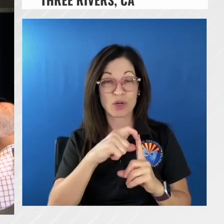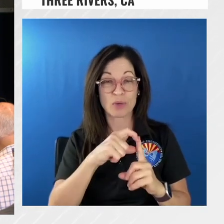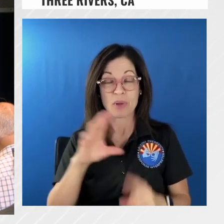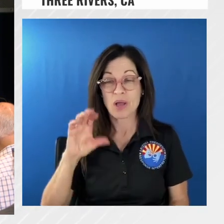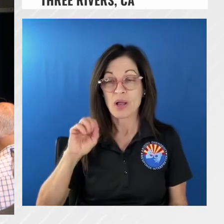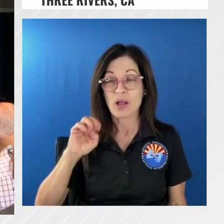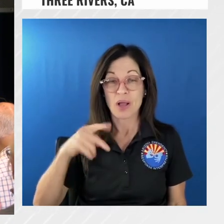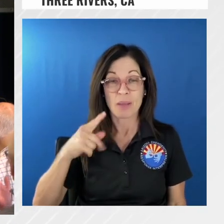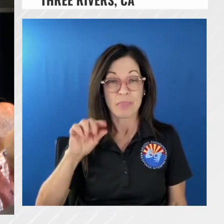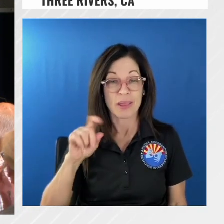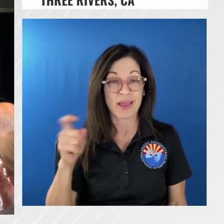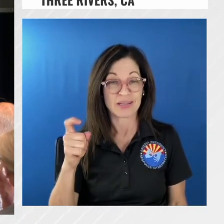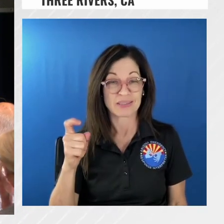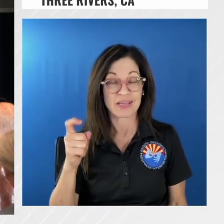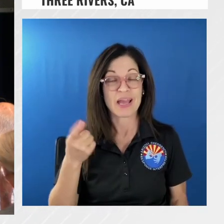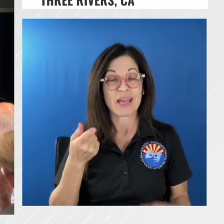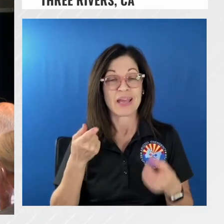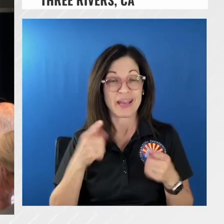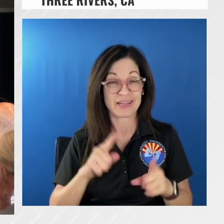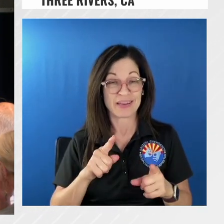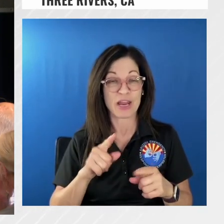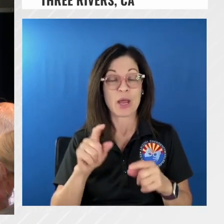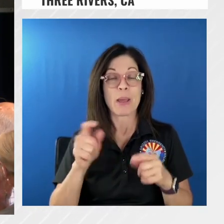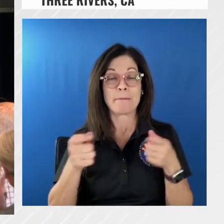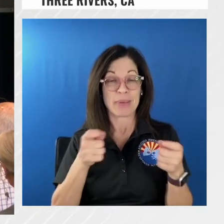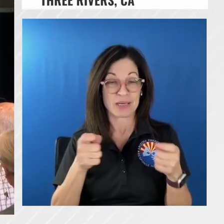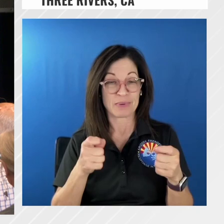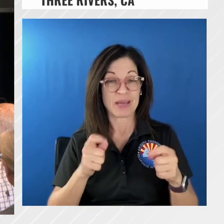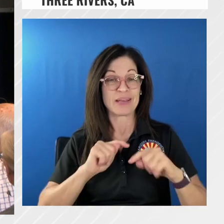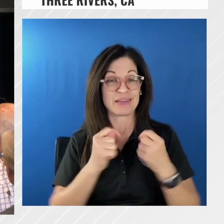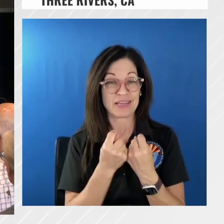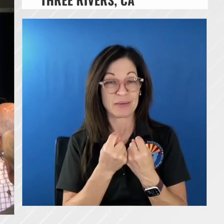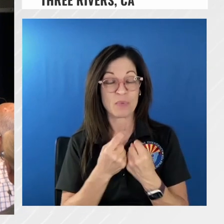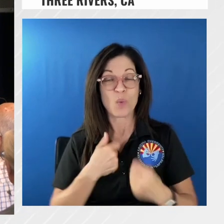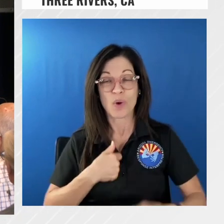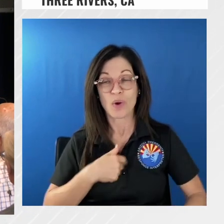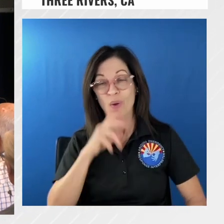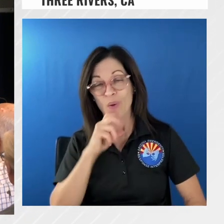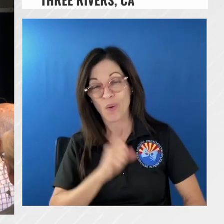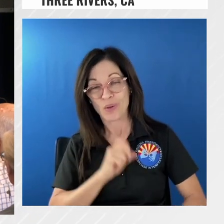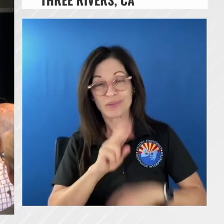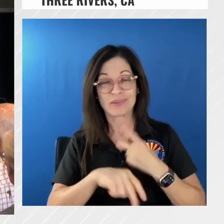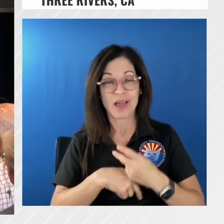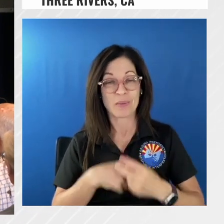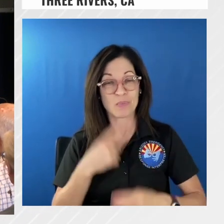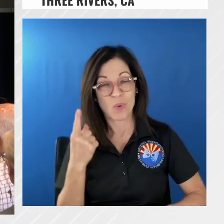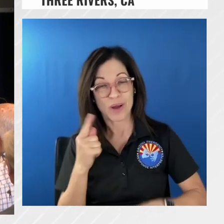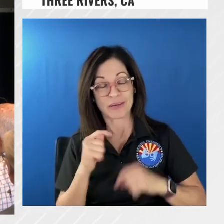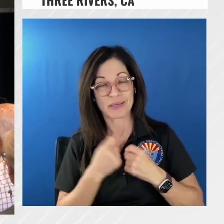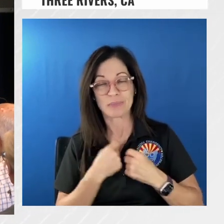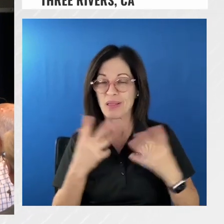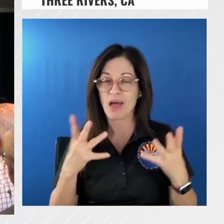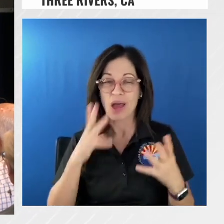they redubbed us so we're an old type one team from california we have a lot of experience here we've been on a lot of the fires that uh um the chief